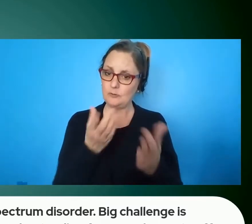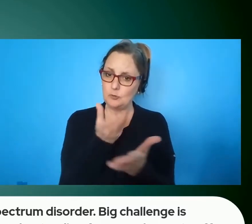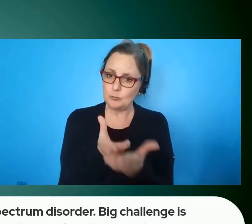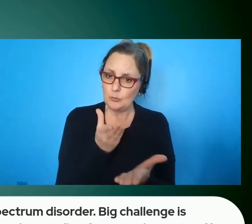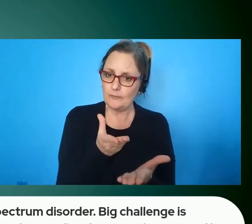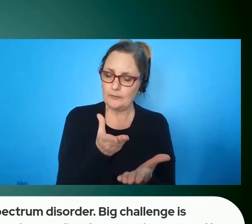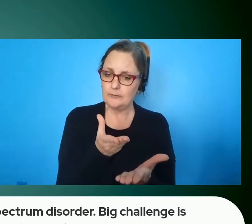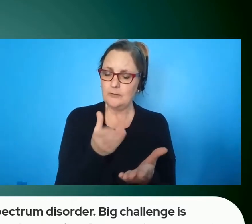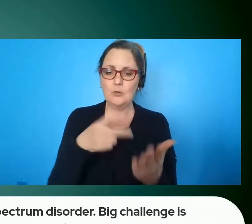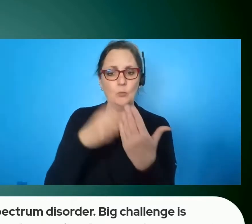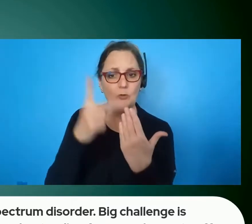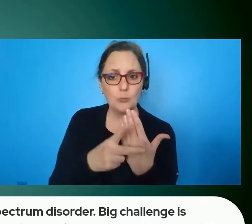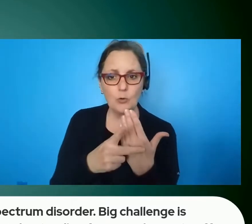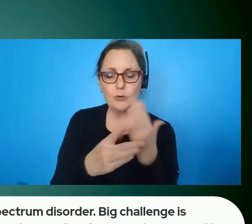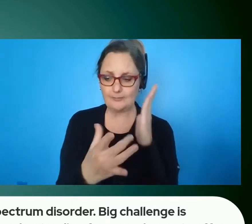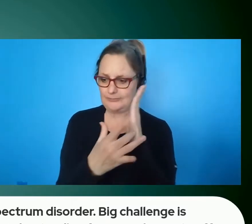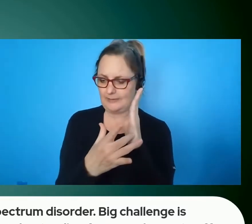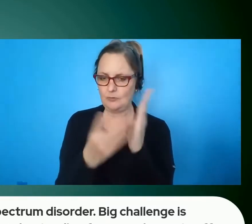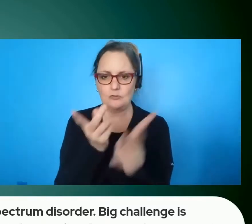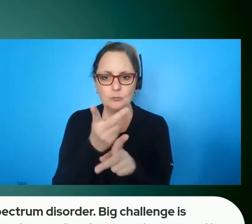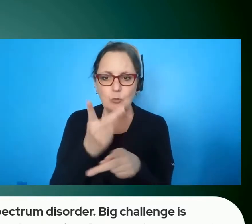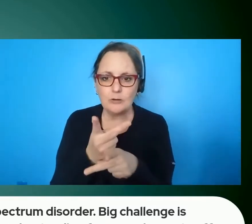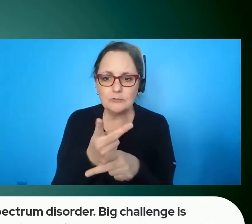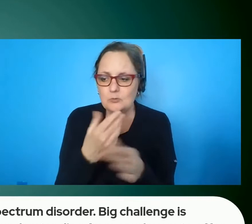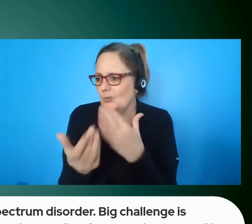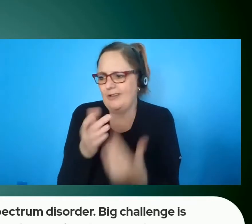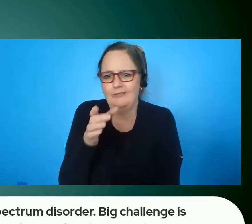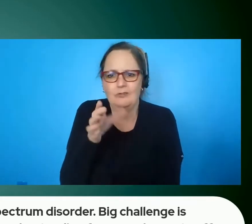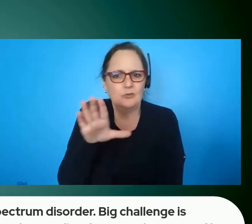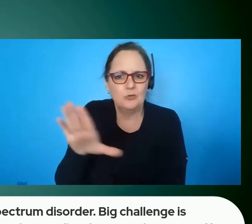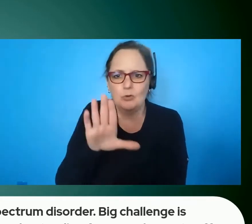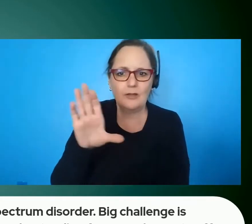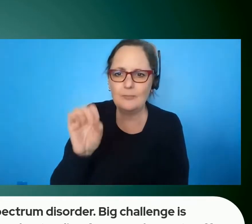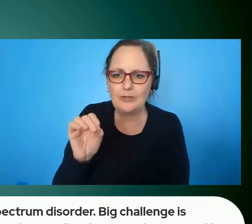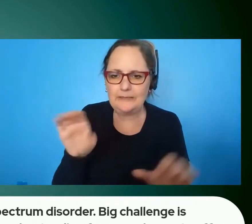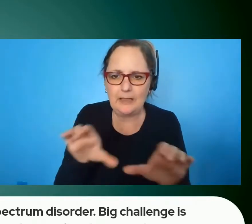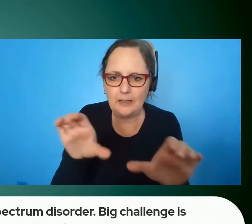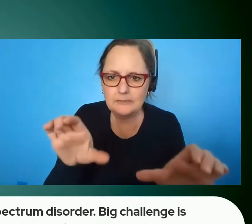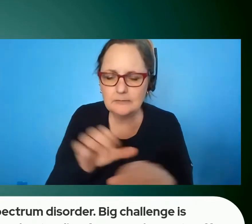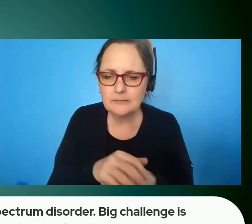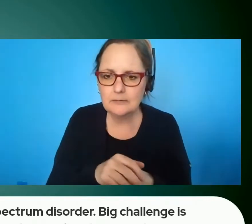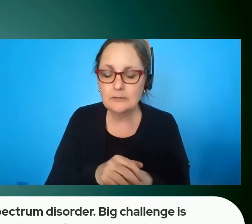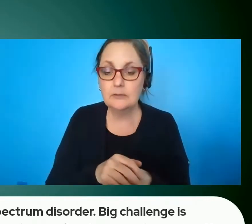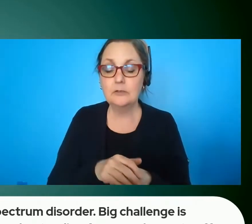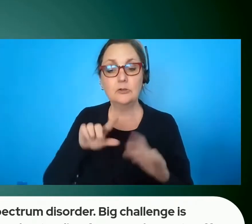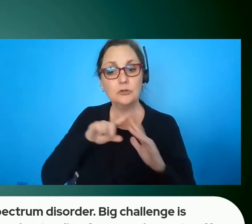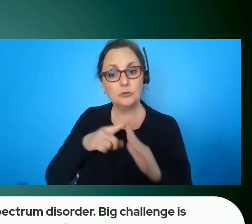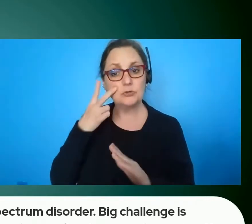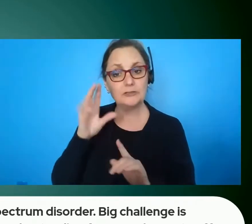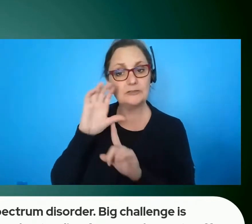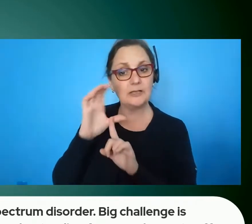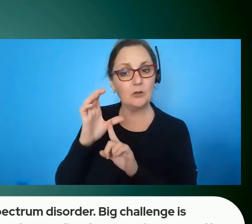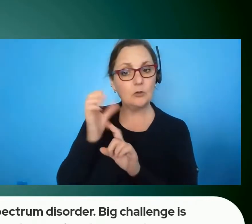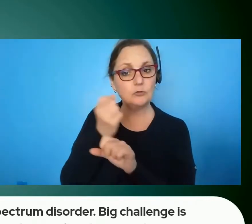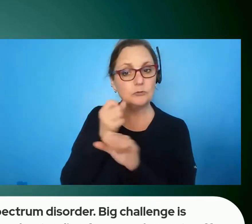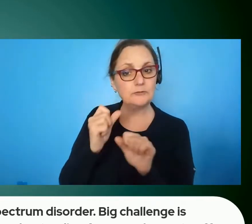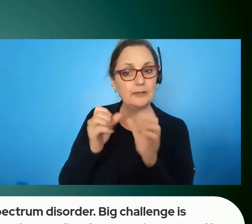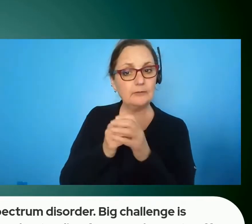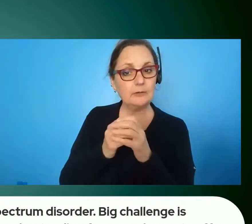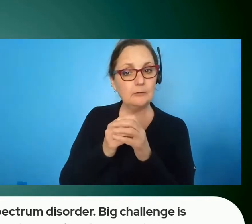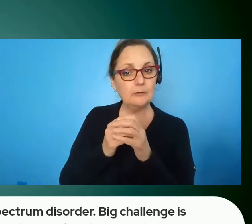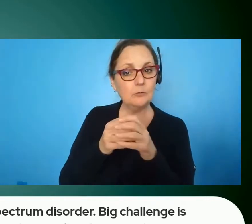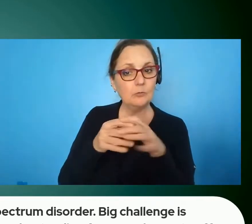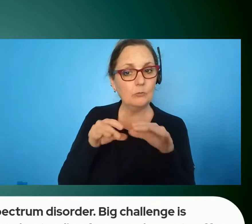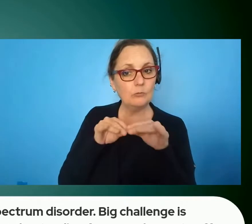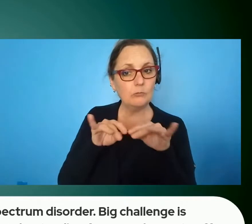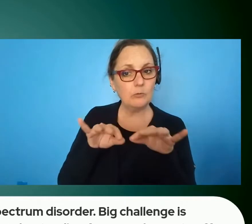technologies products whatever your company is then you will start to see a culture of safety grow to which people start